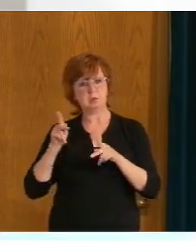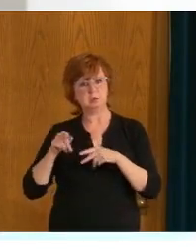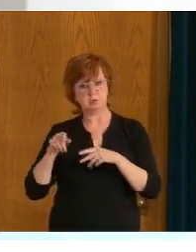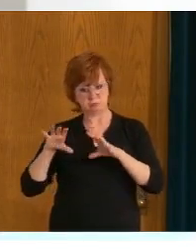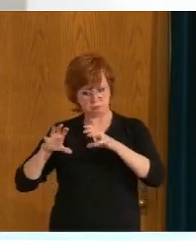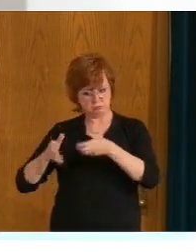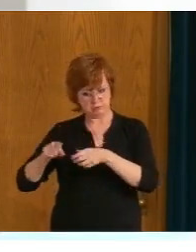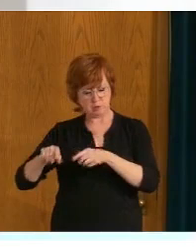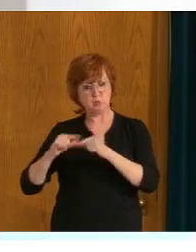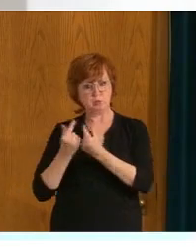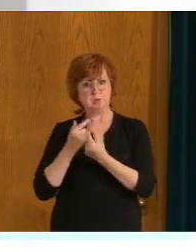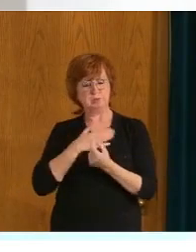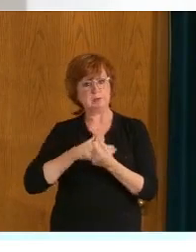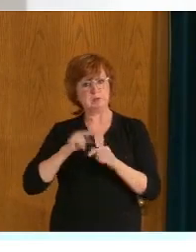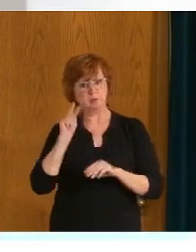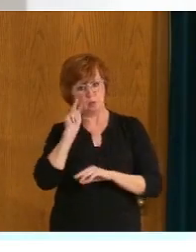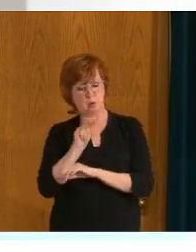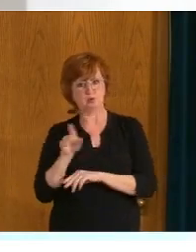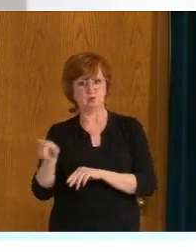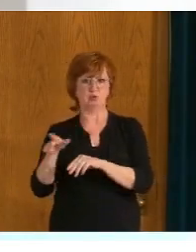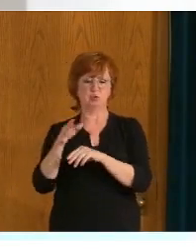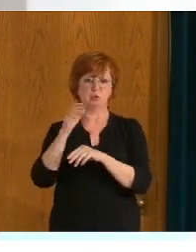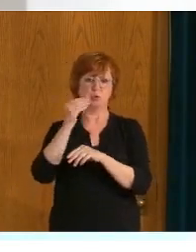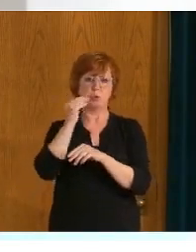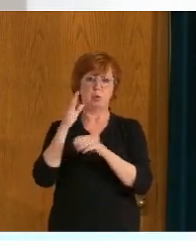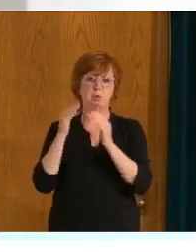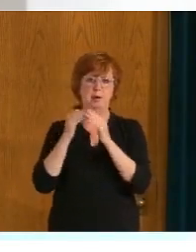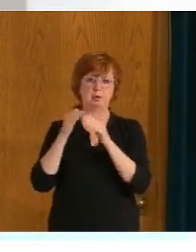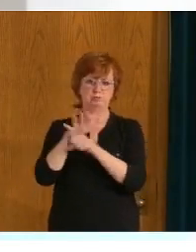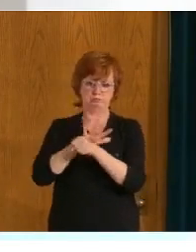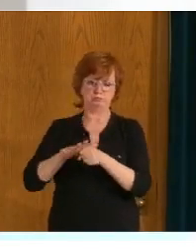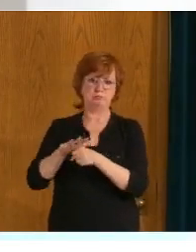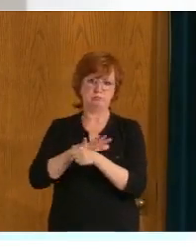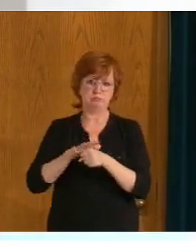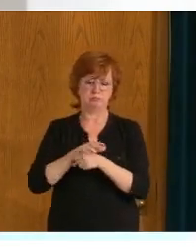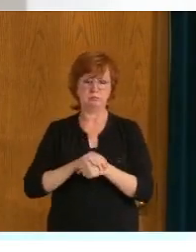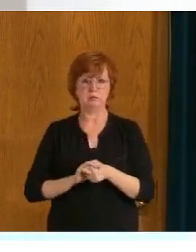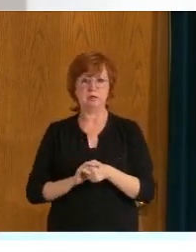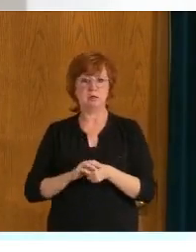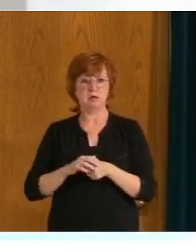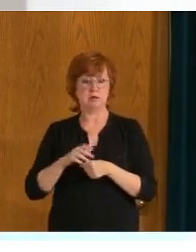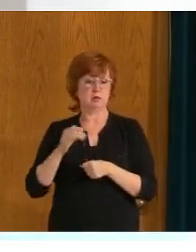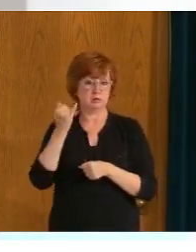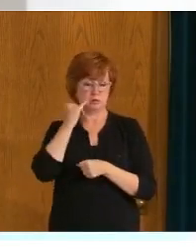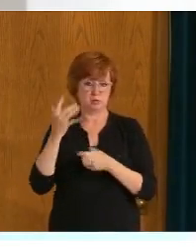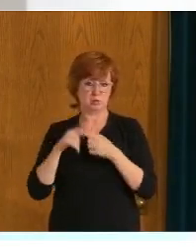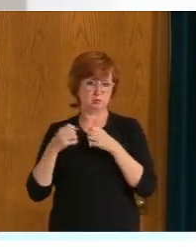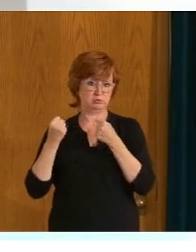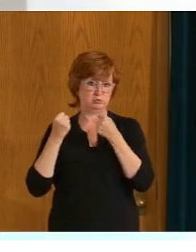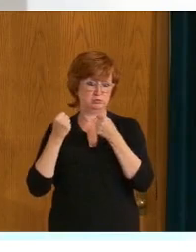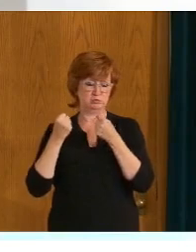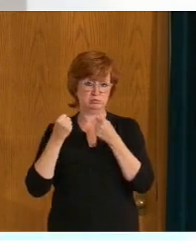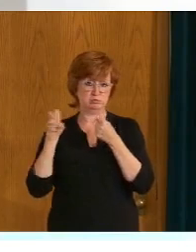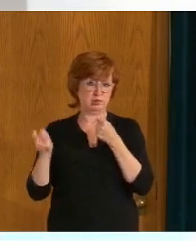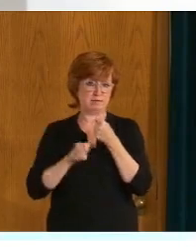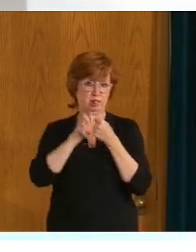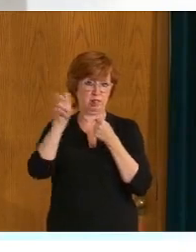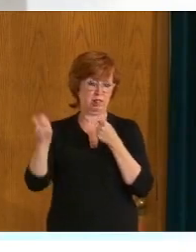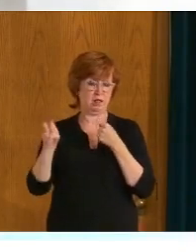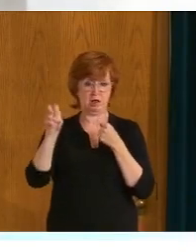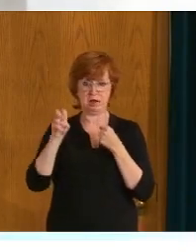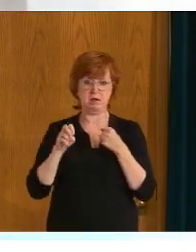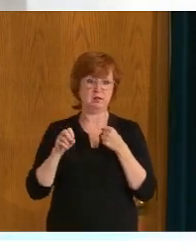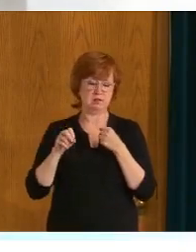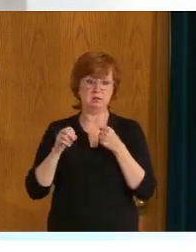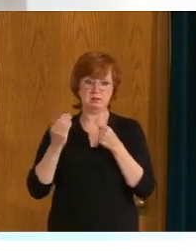local area. And even if they're out and about in another part of the province, take advantage of any clinic that's accessible